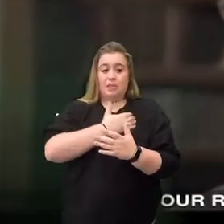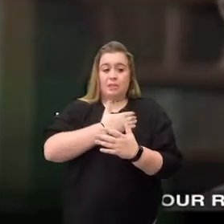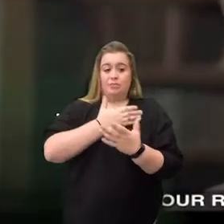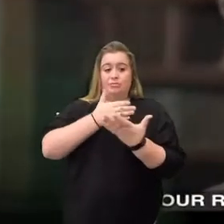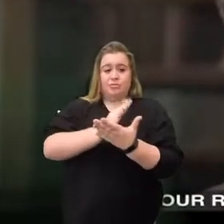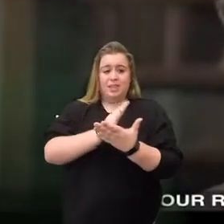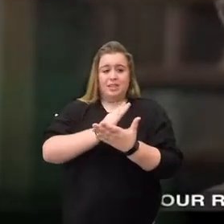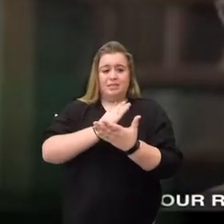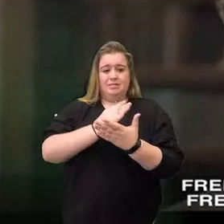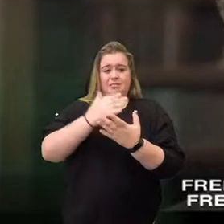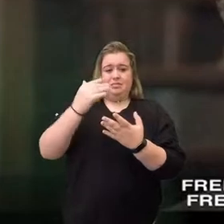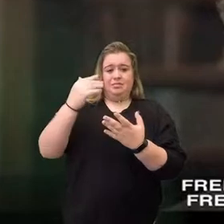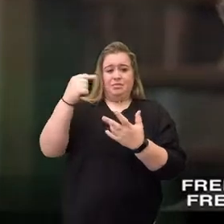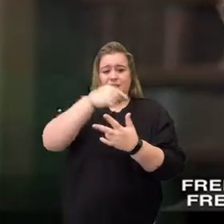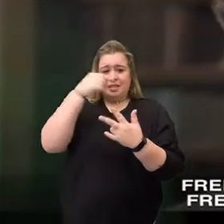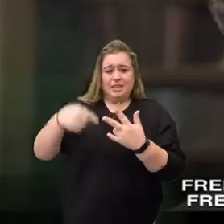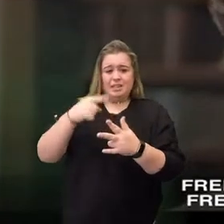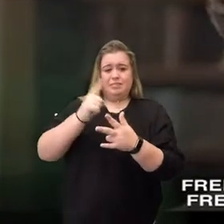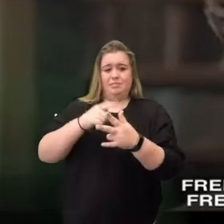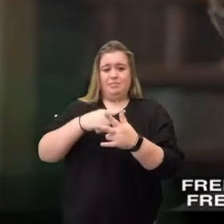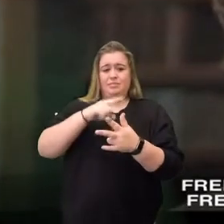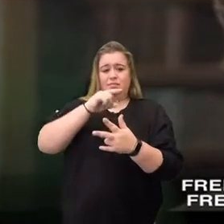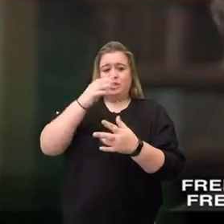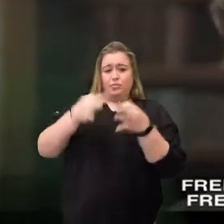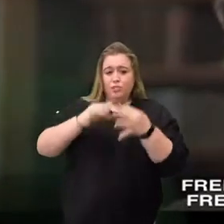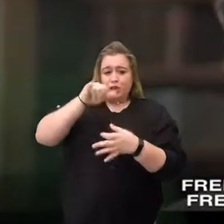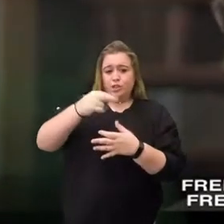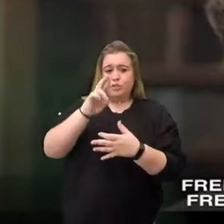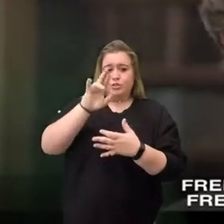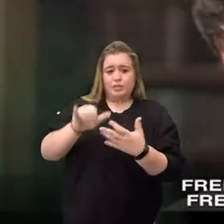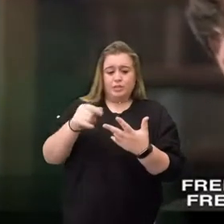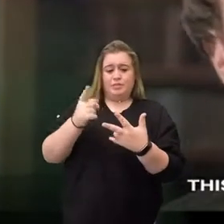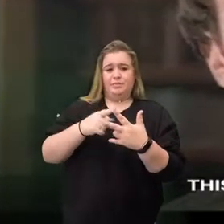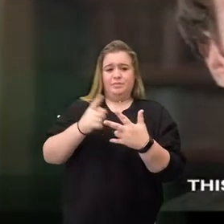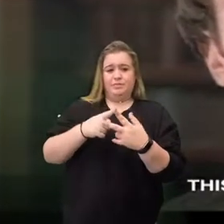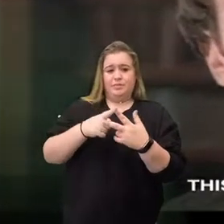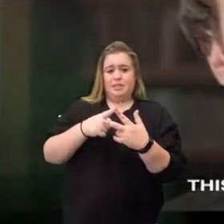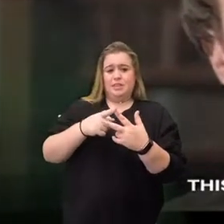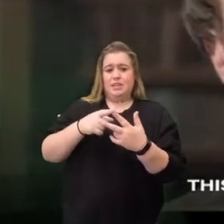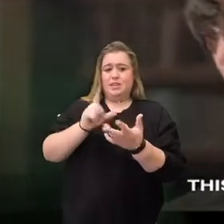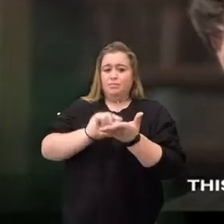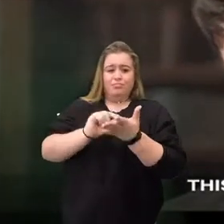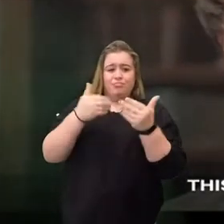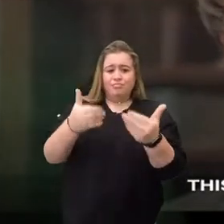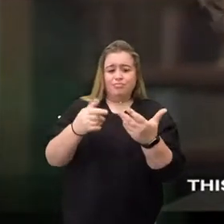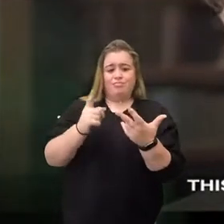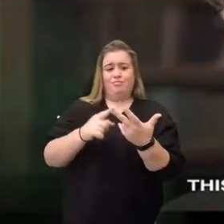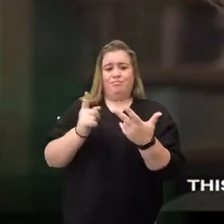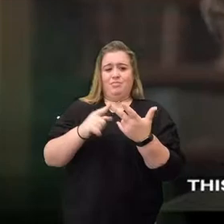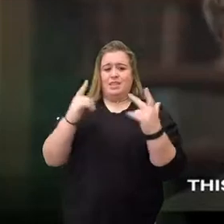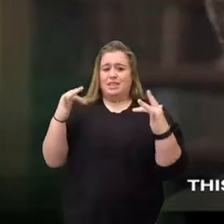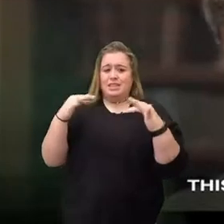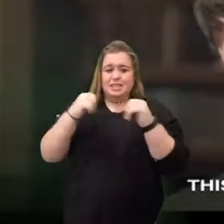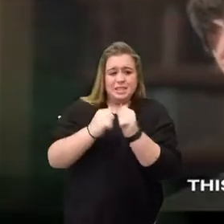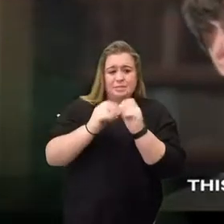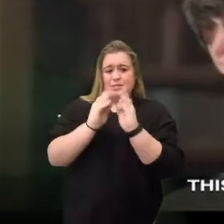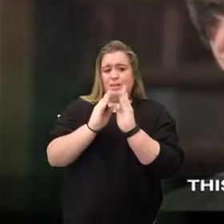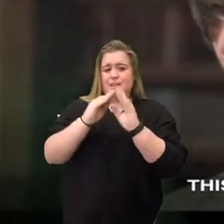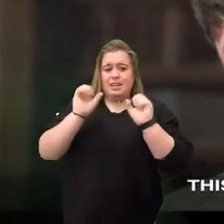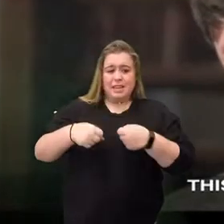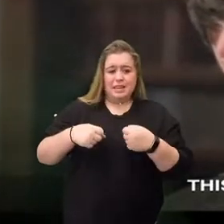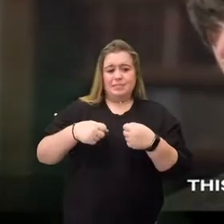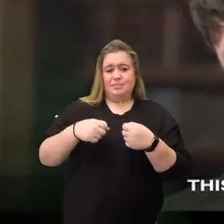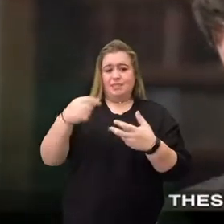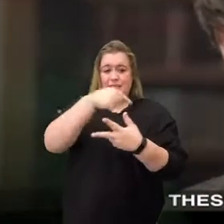to a jury trial, freedom of the press, freedom of assembly, this is the true